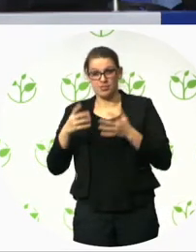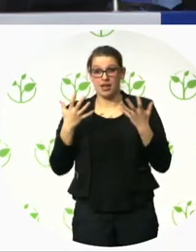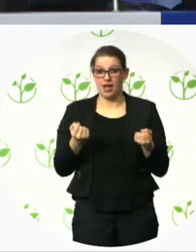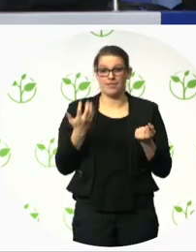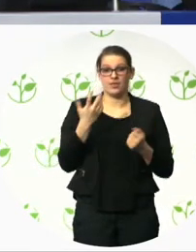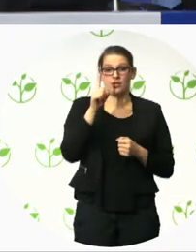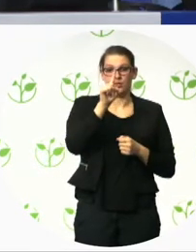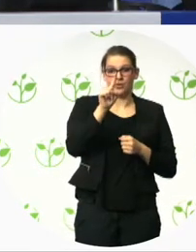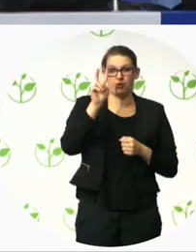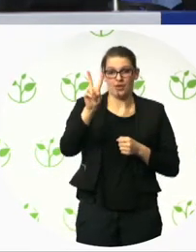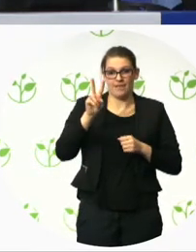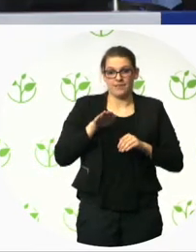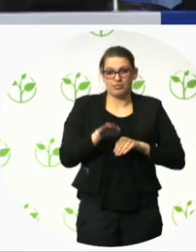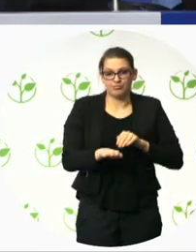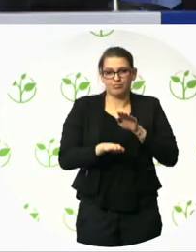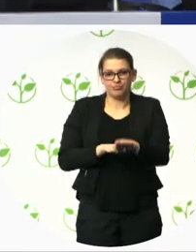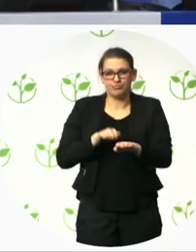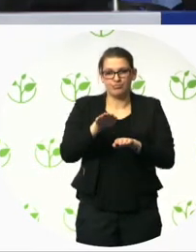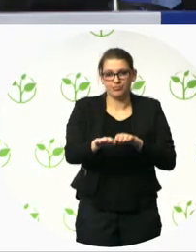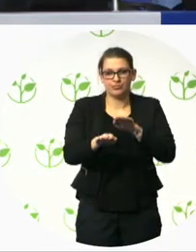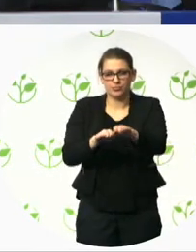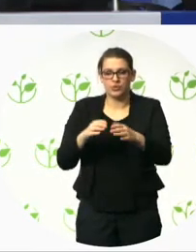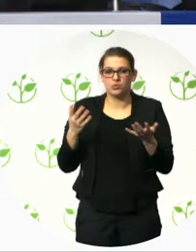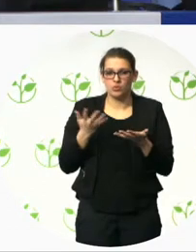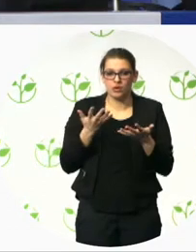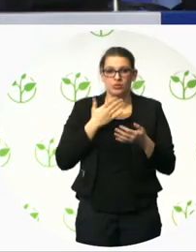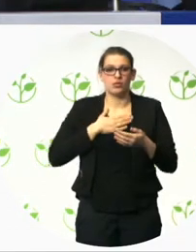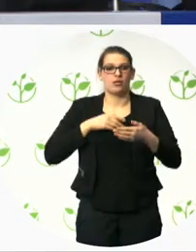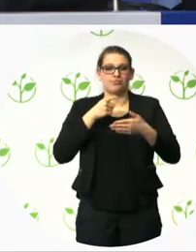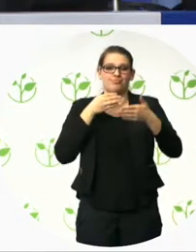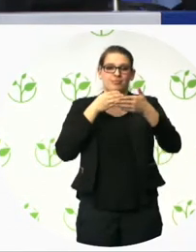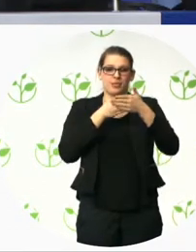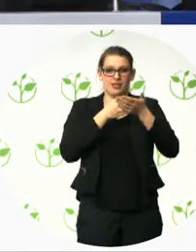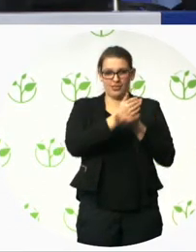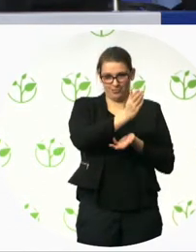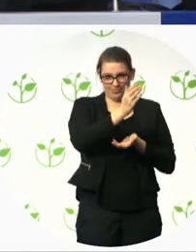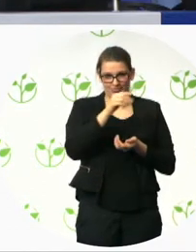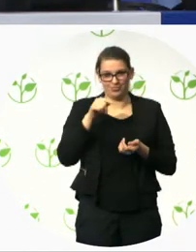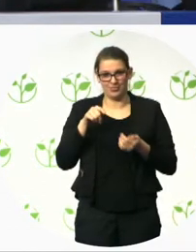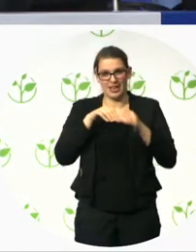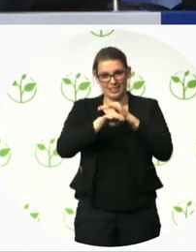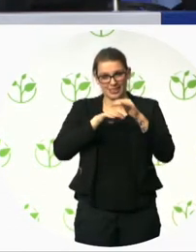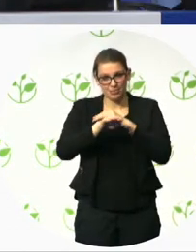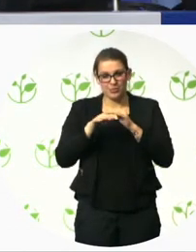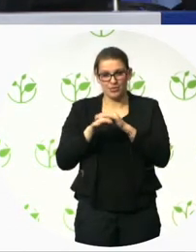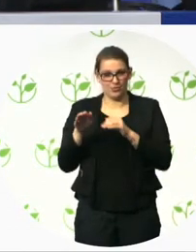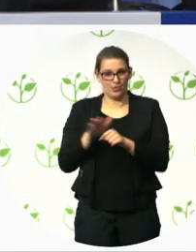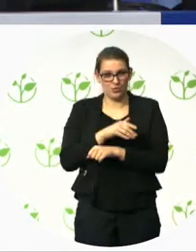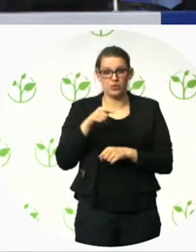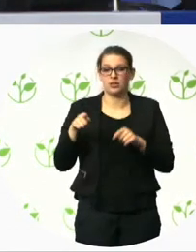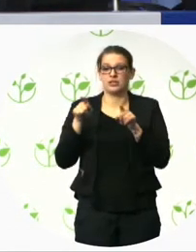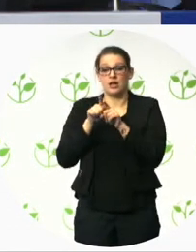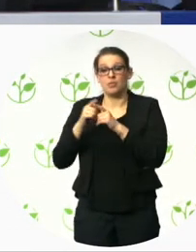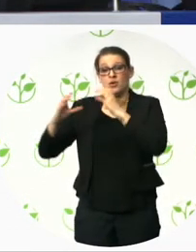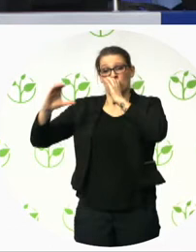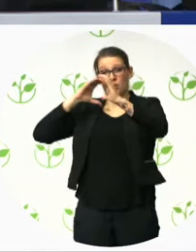-free public spaces, but also communication and involvement of residents and, uh, integration of residential concepts.